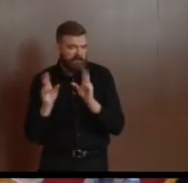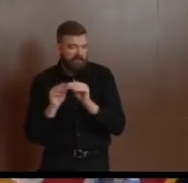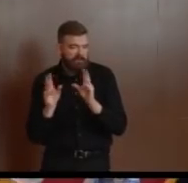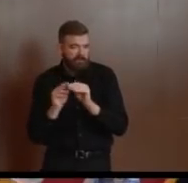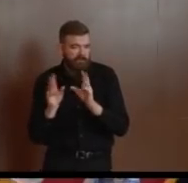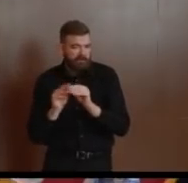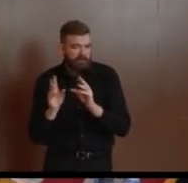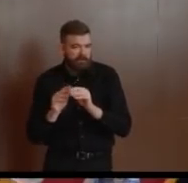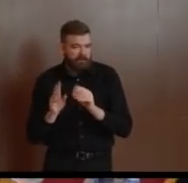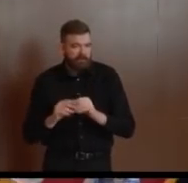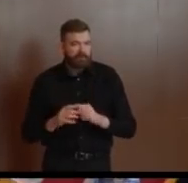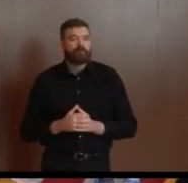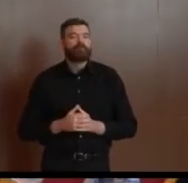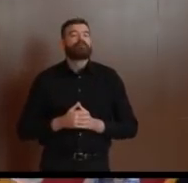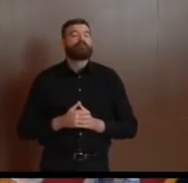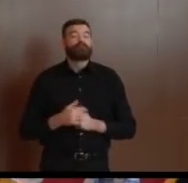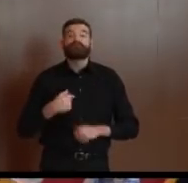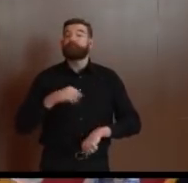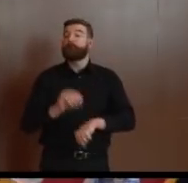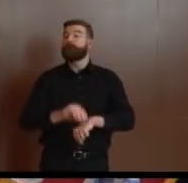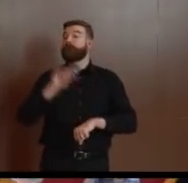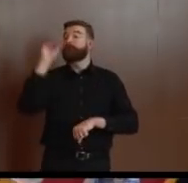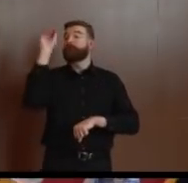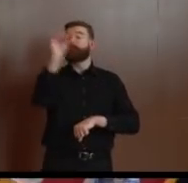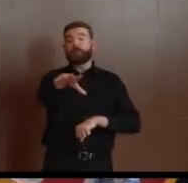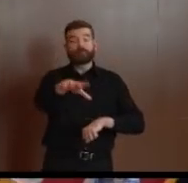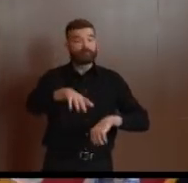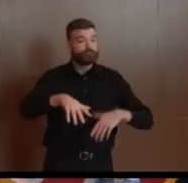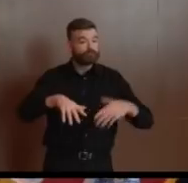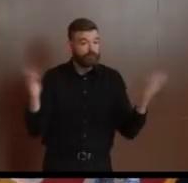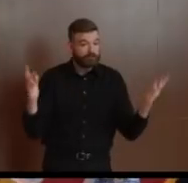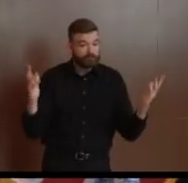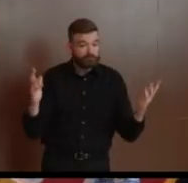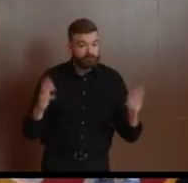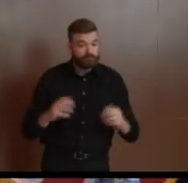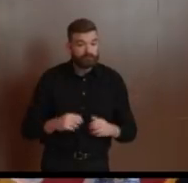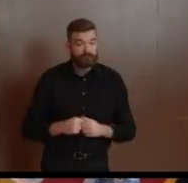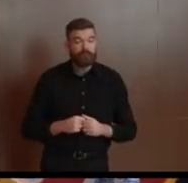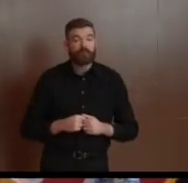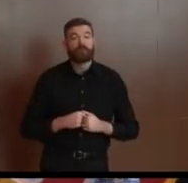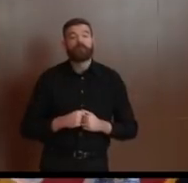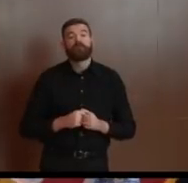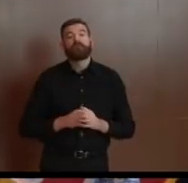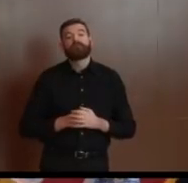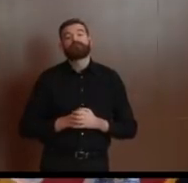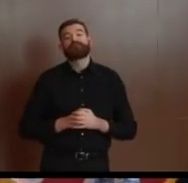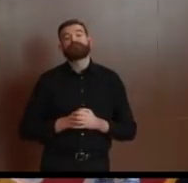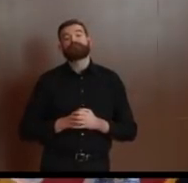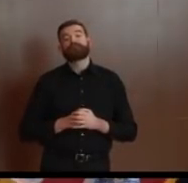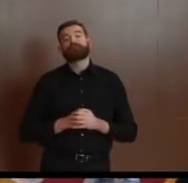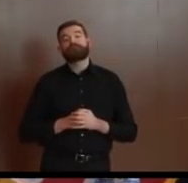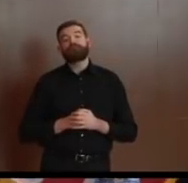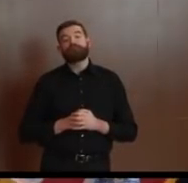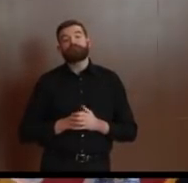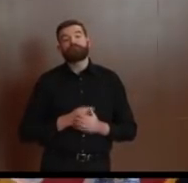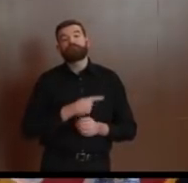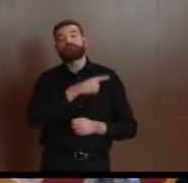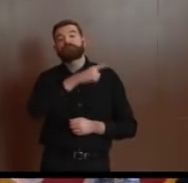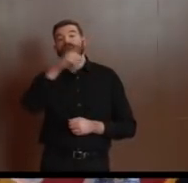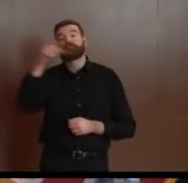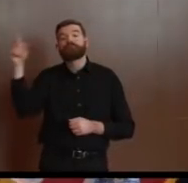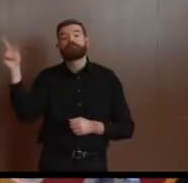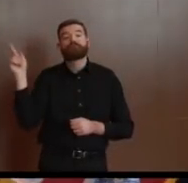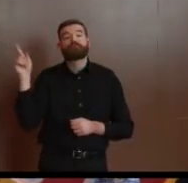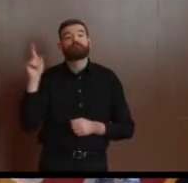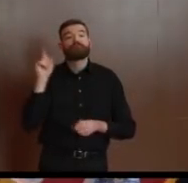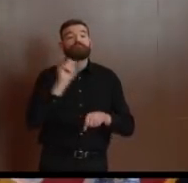sisters has been from the get-go, particularly to the folks literally who are at the front line, to be excessive in their wiping